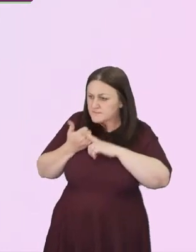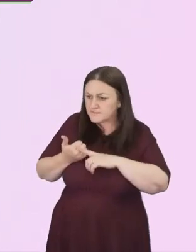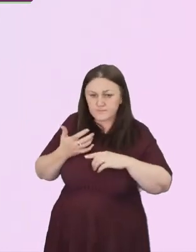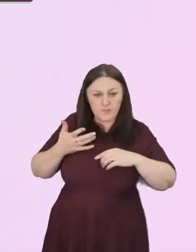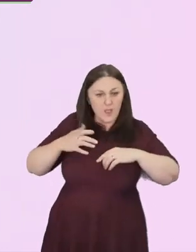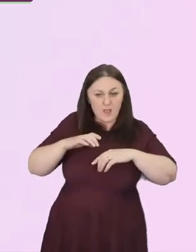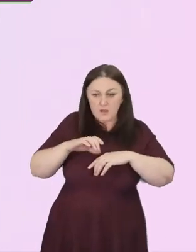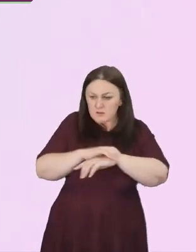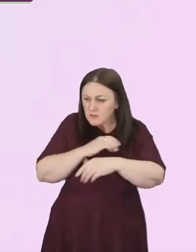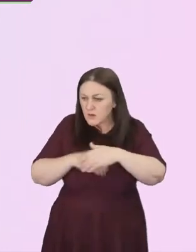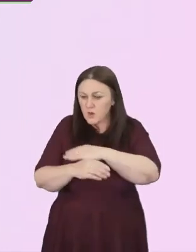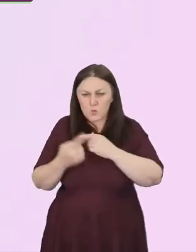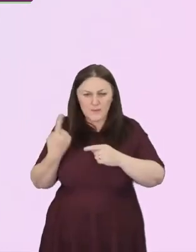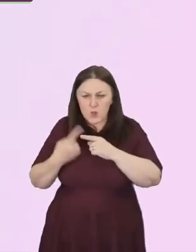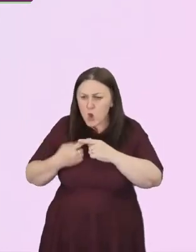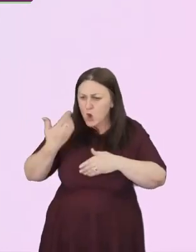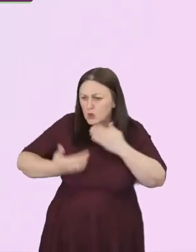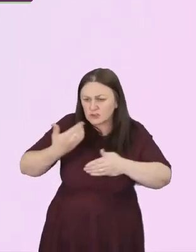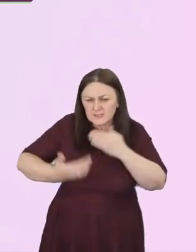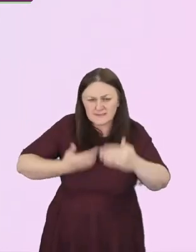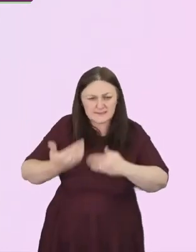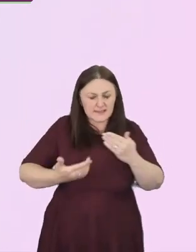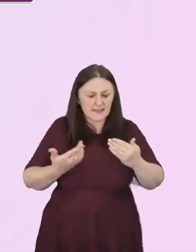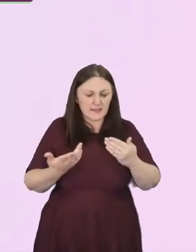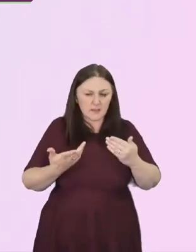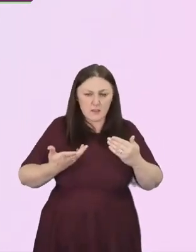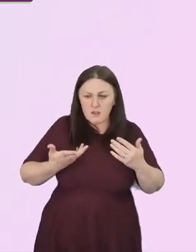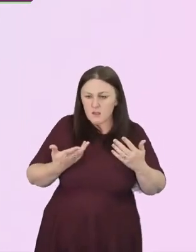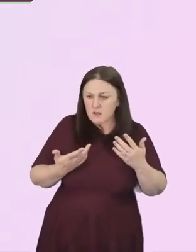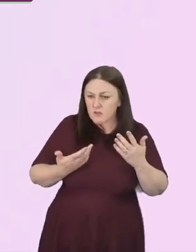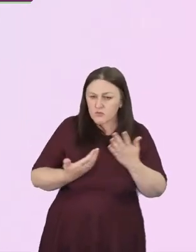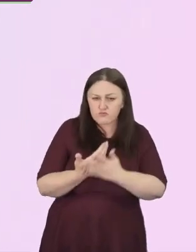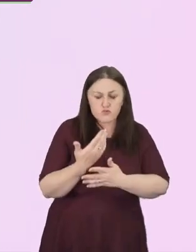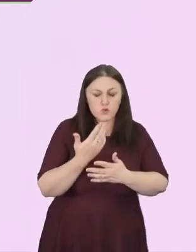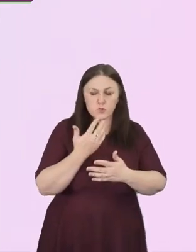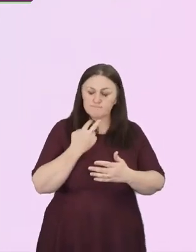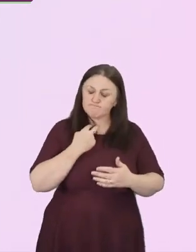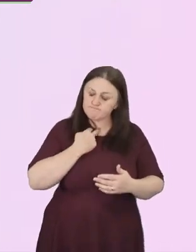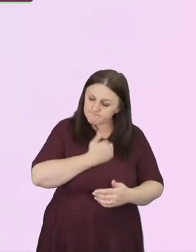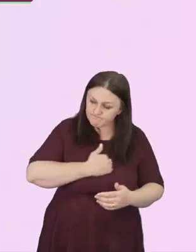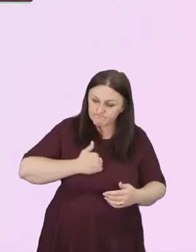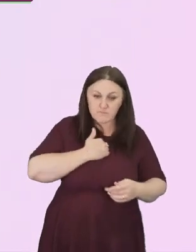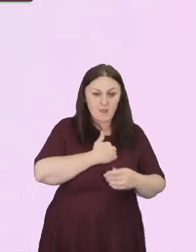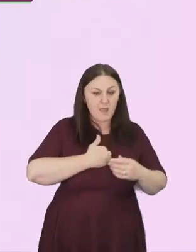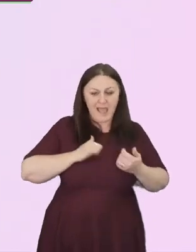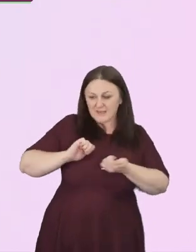as learners, as partners, and not as saviors?